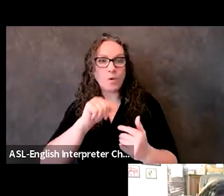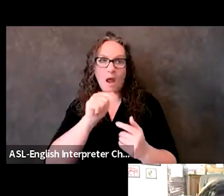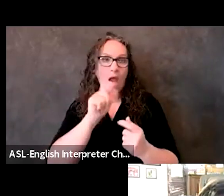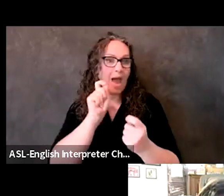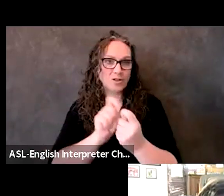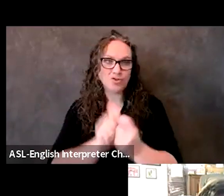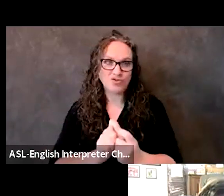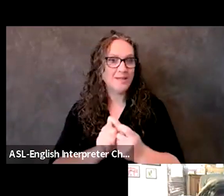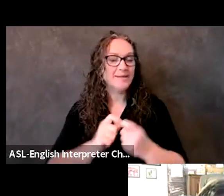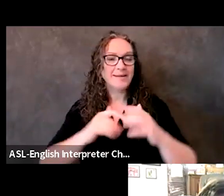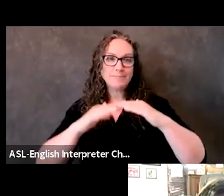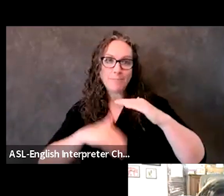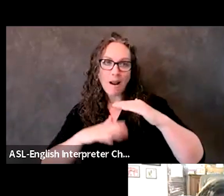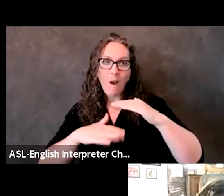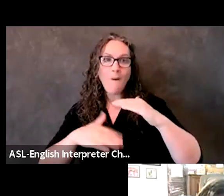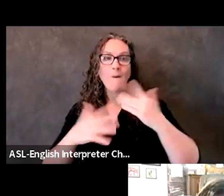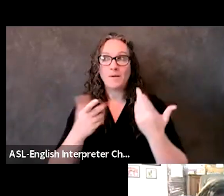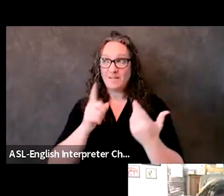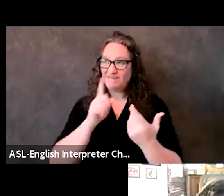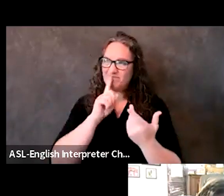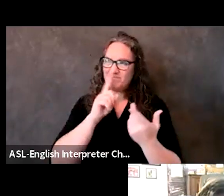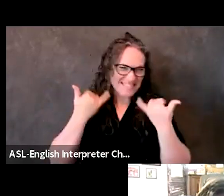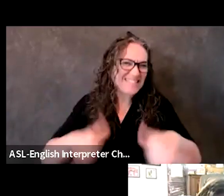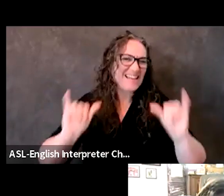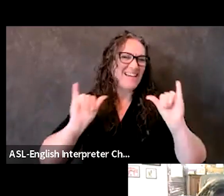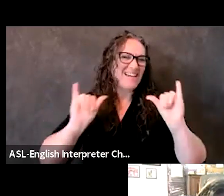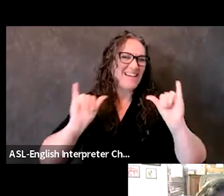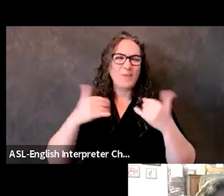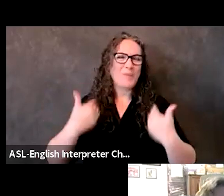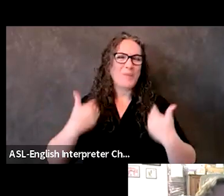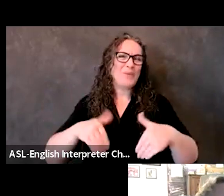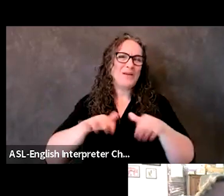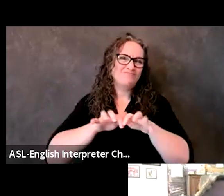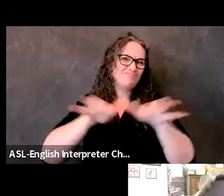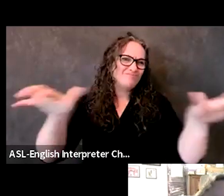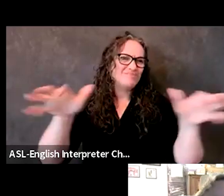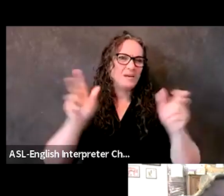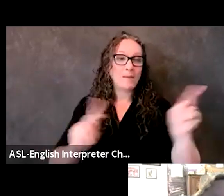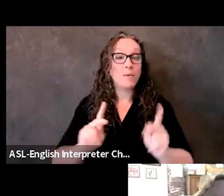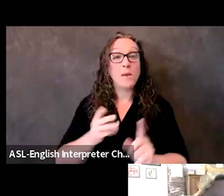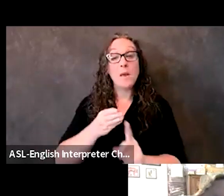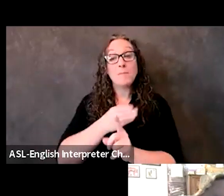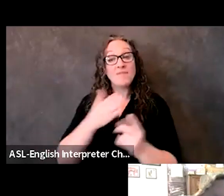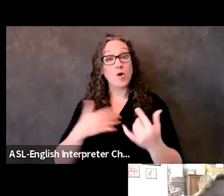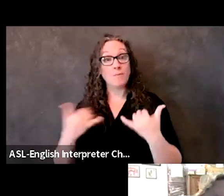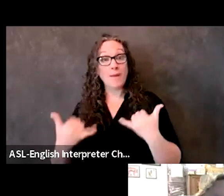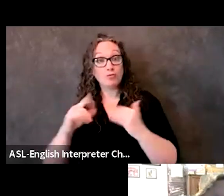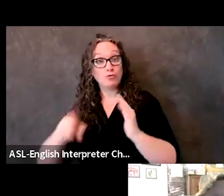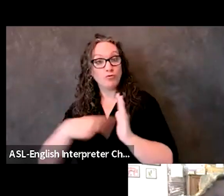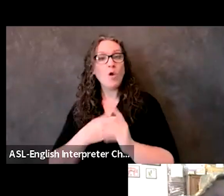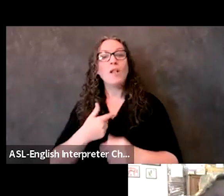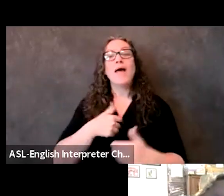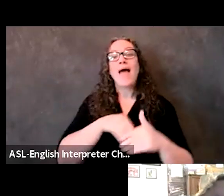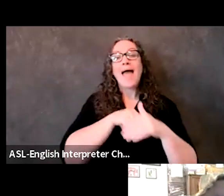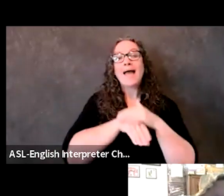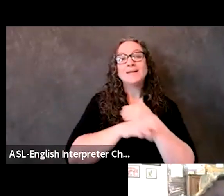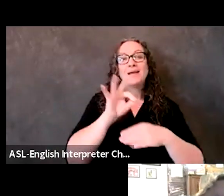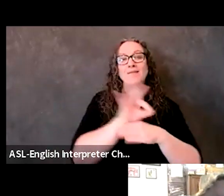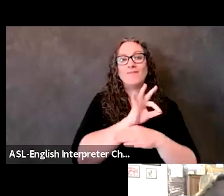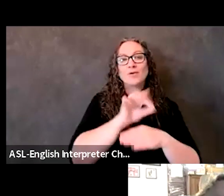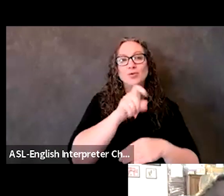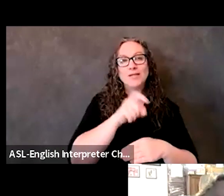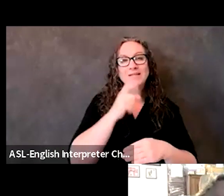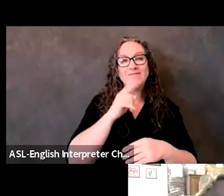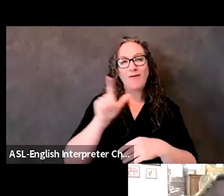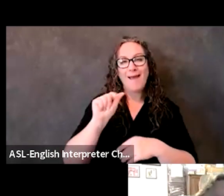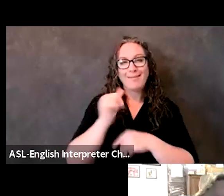a lot of people. Prior to my current position, I served as the Accident Functional Needs Coordinator for LA County. I